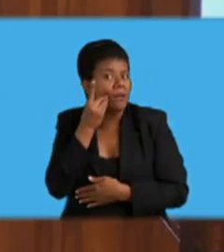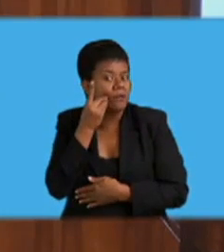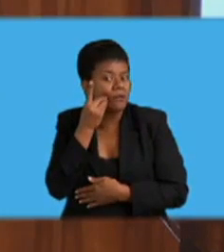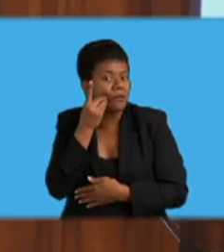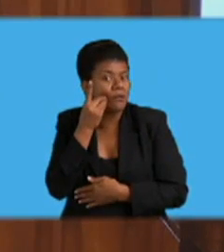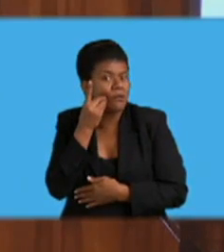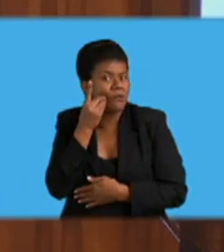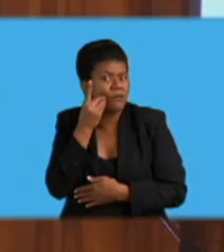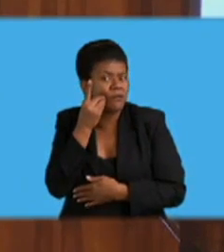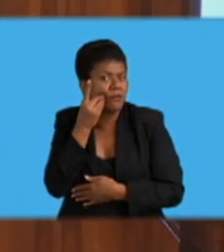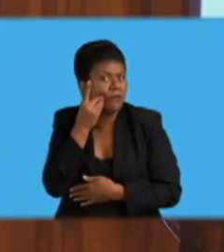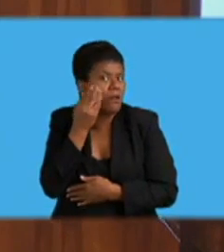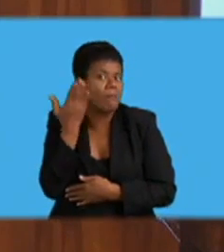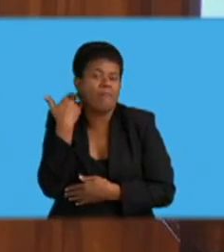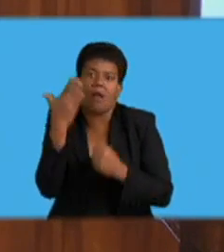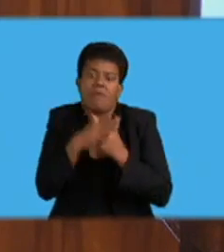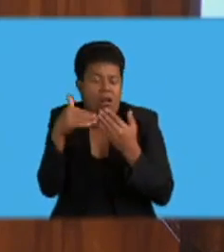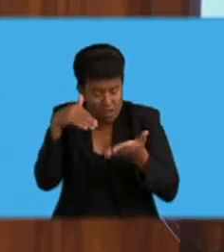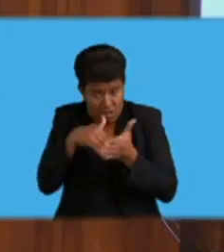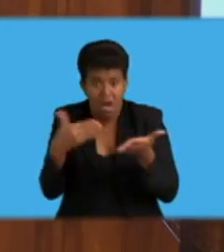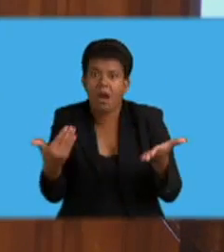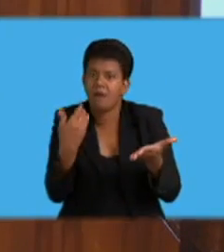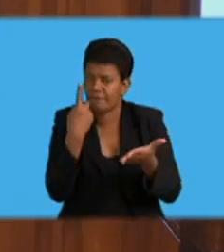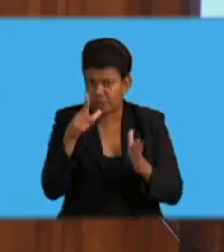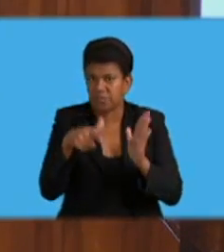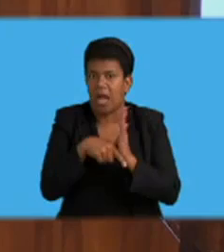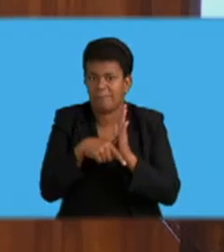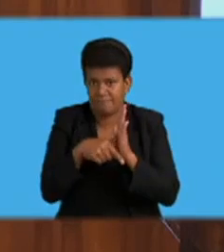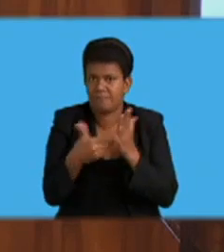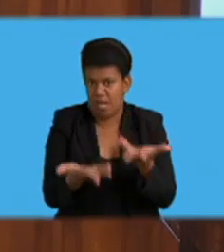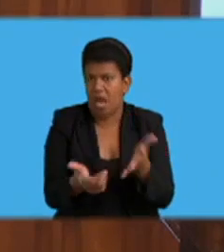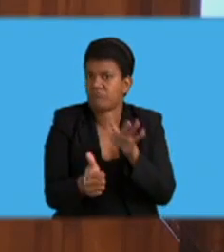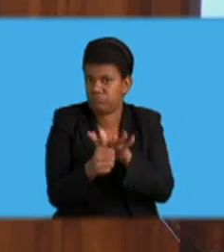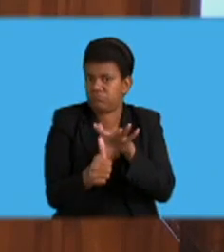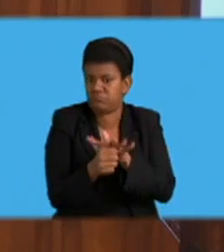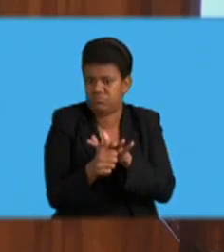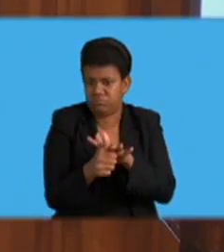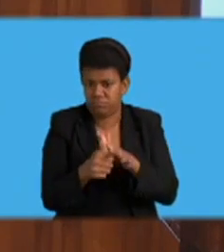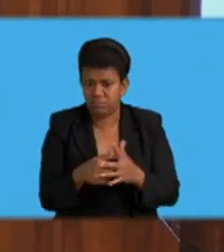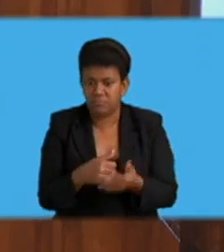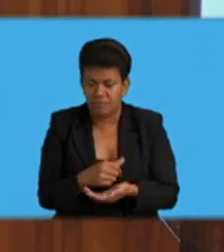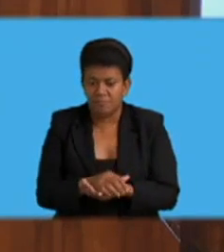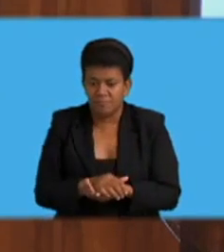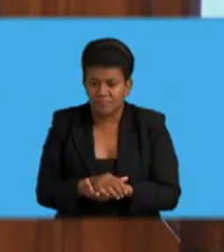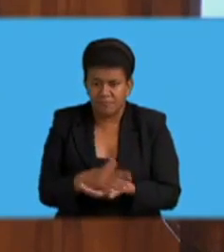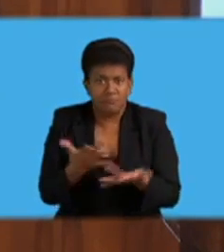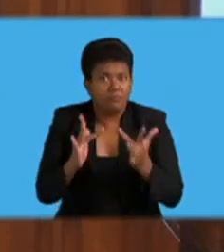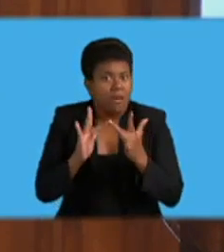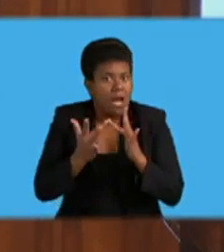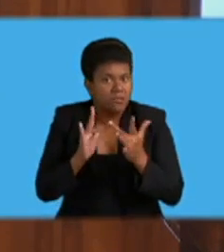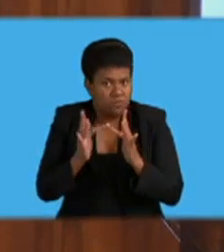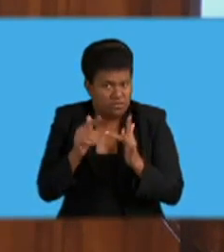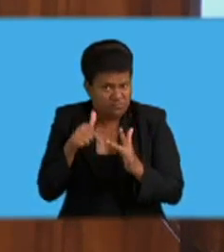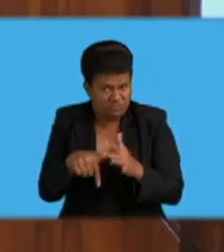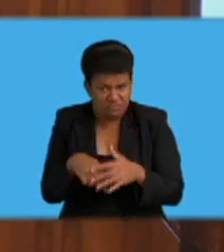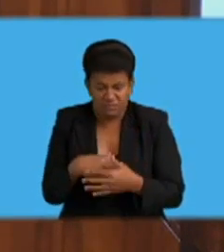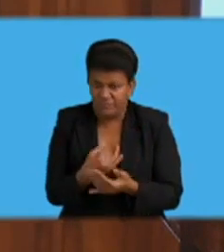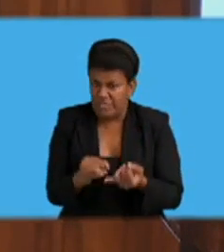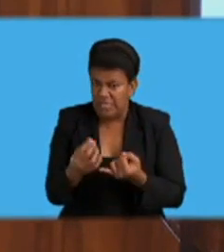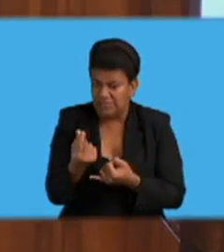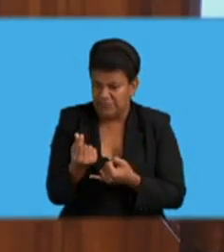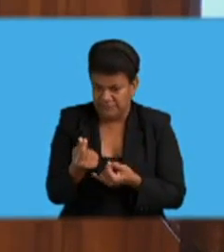Everyone, including children, can access these websites. To hear that a group of